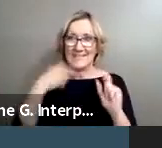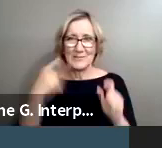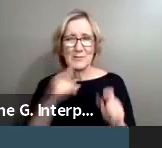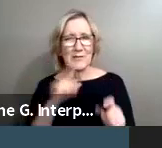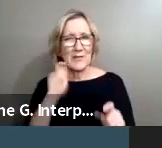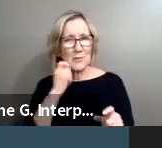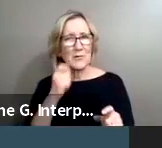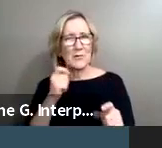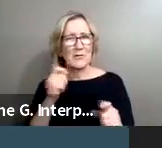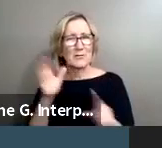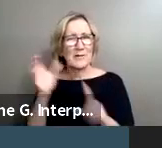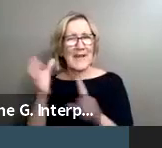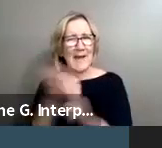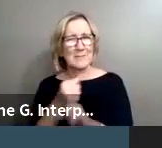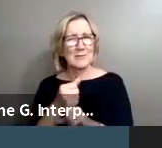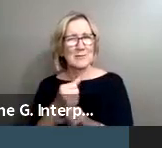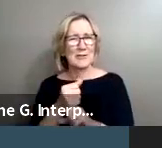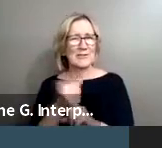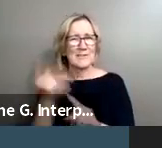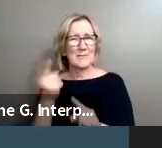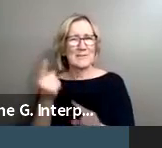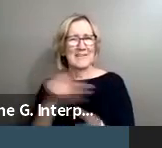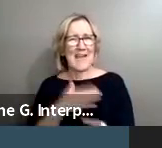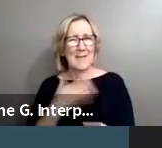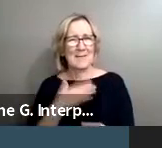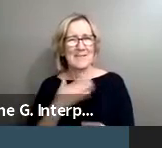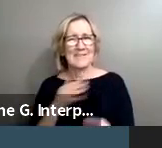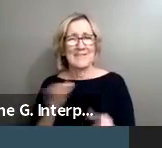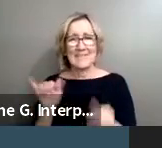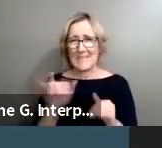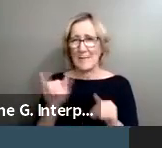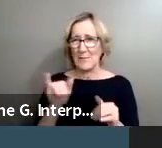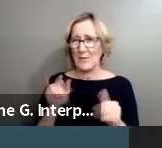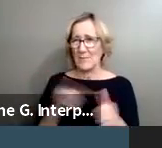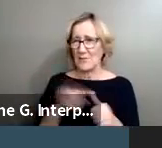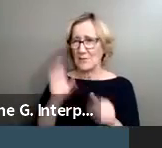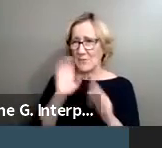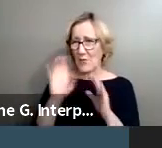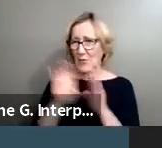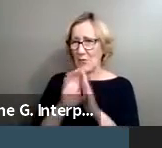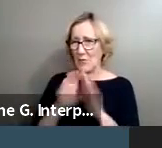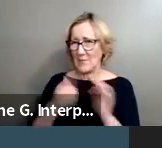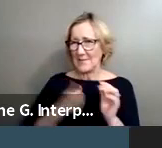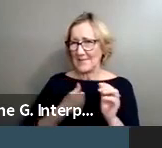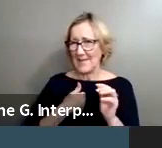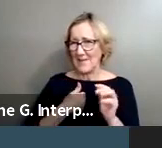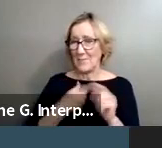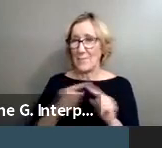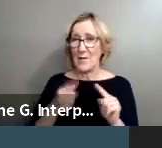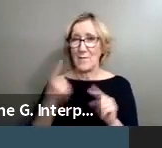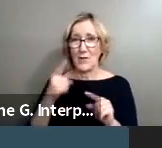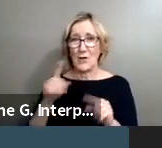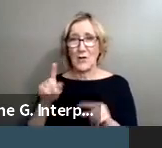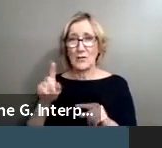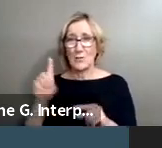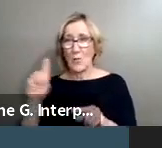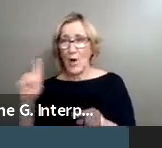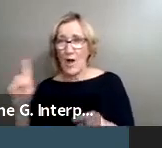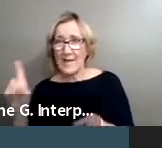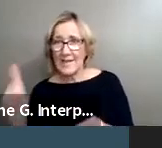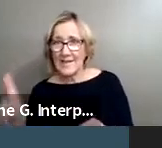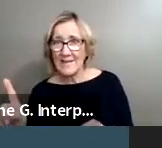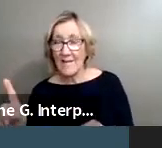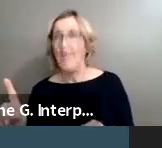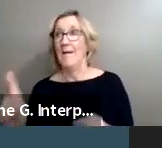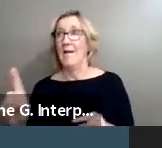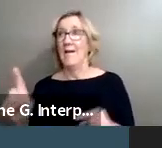people's genuine happiness like I did with myself in the first photo. But for her to just walk around that corner and see that everyone was there for